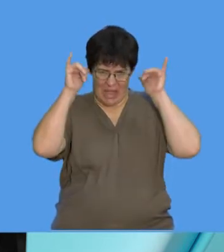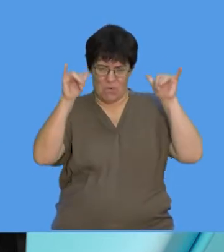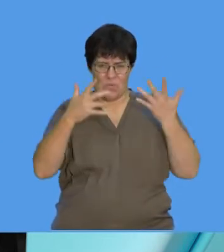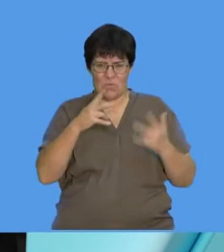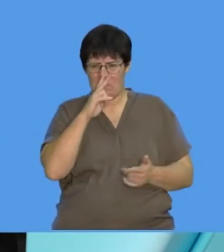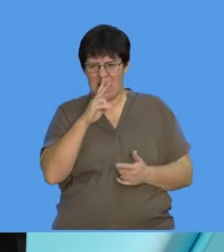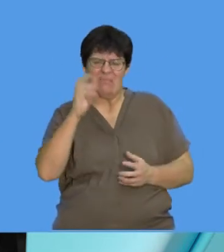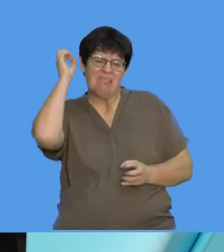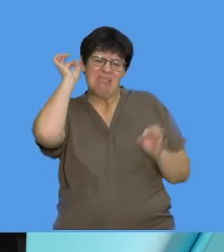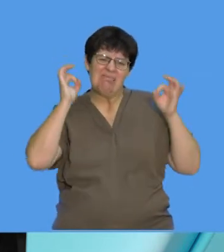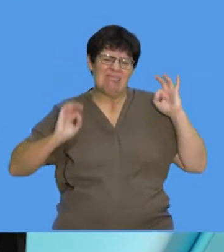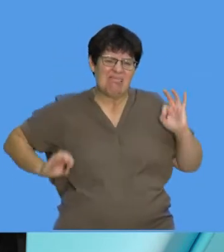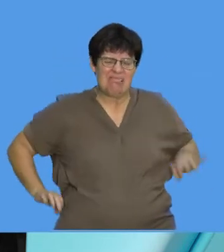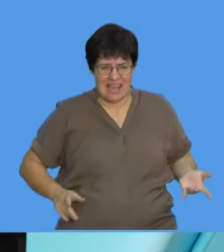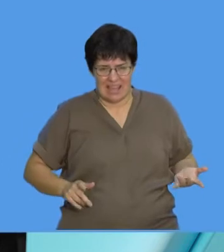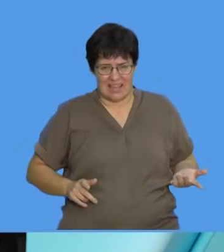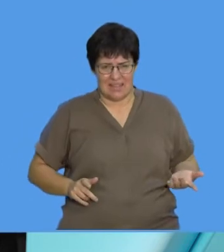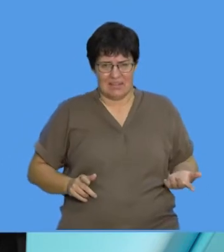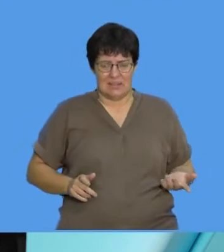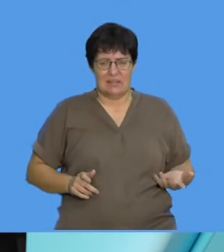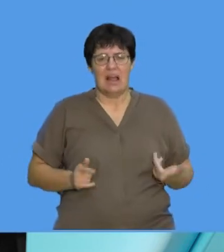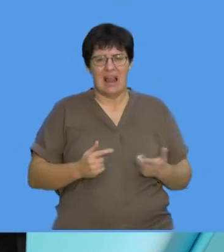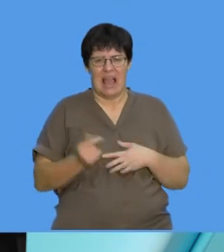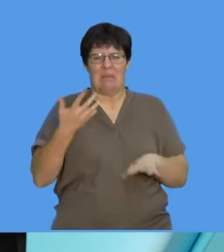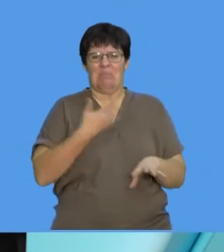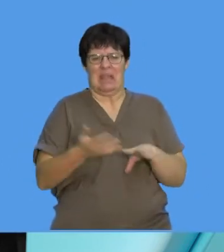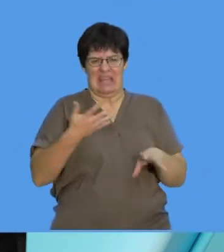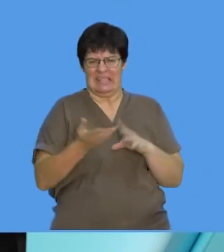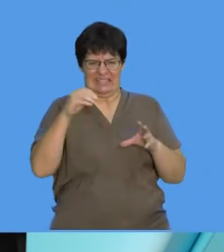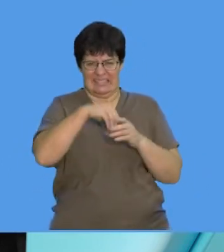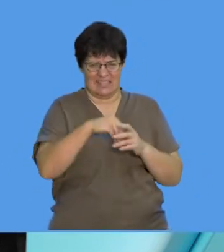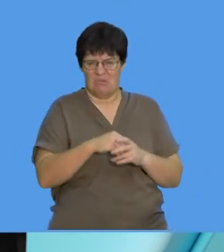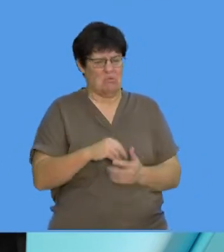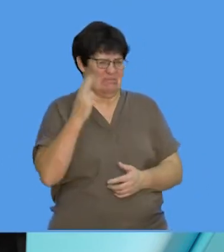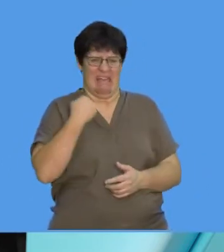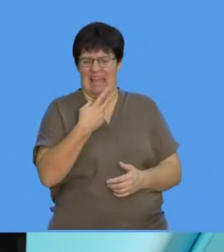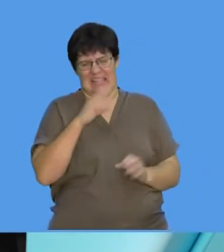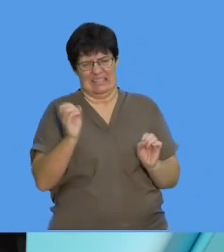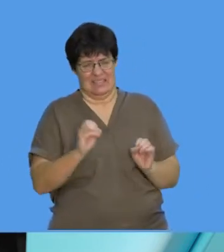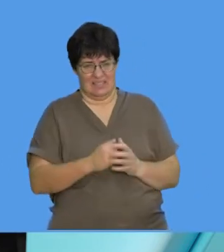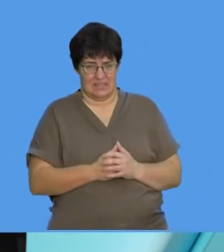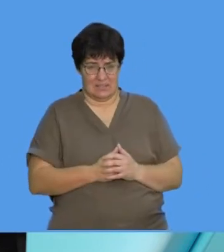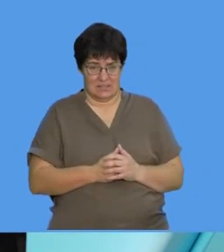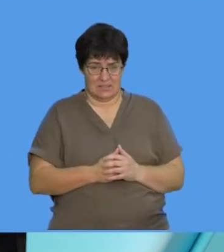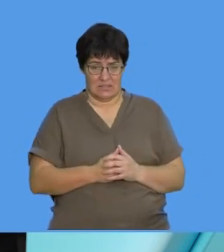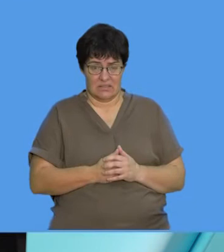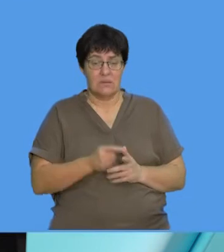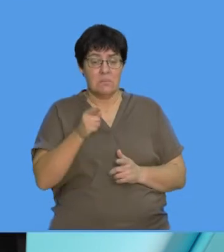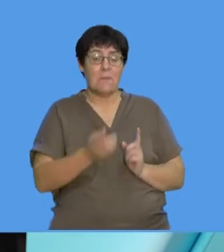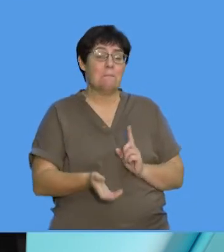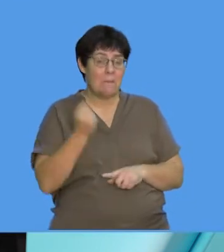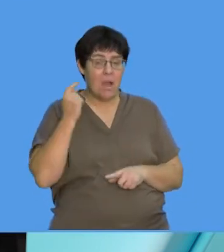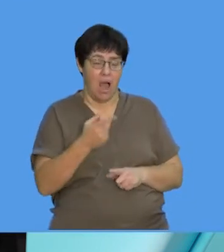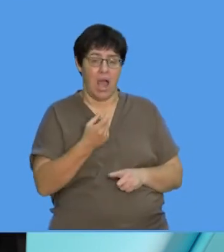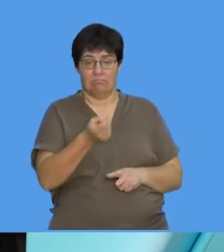as well, they also have these sores, right, it's almost like bleeding inside. It's not really nice. When we have